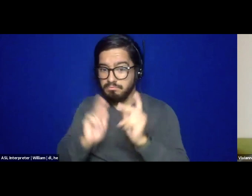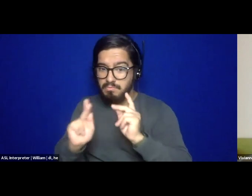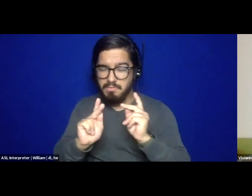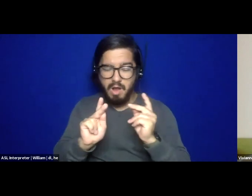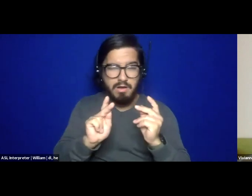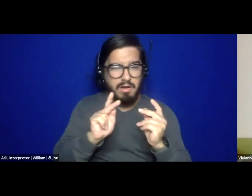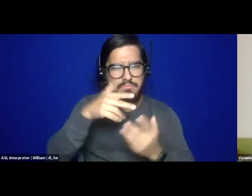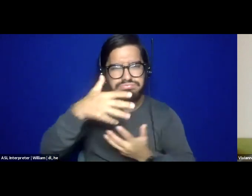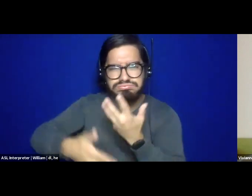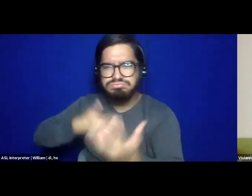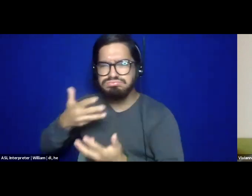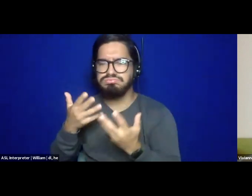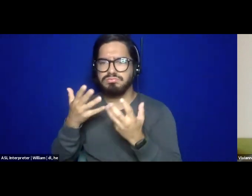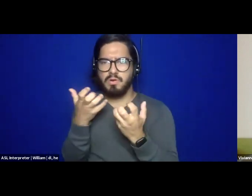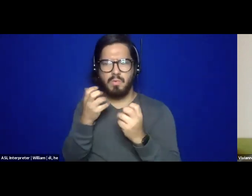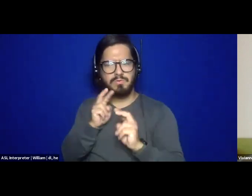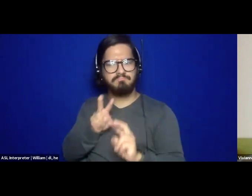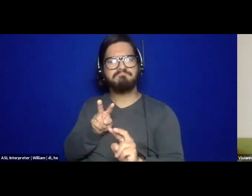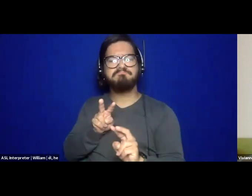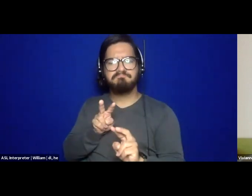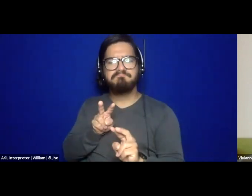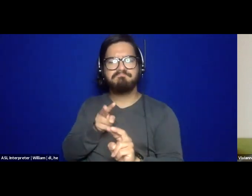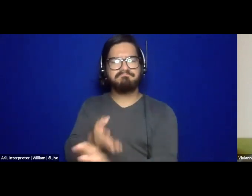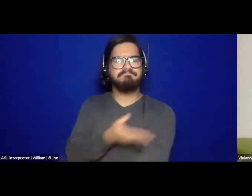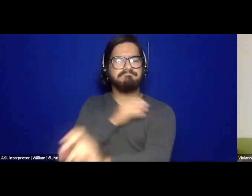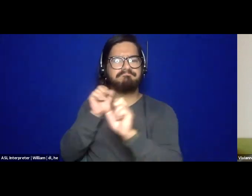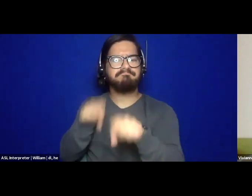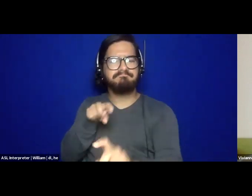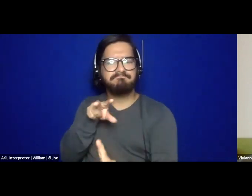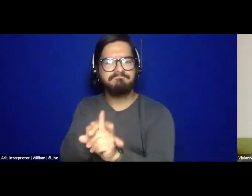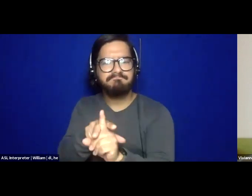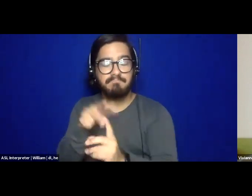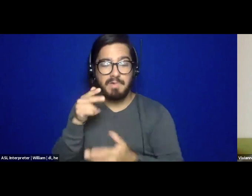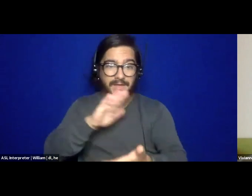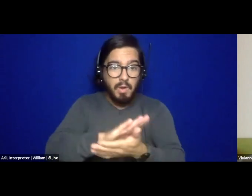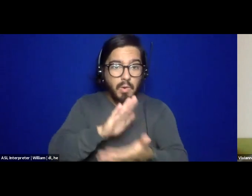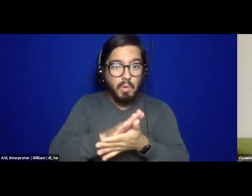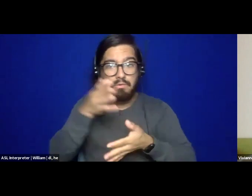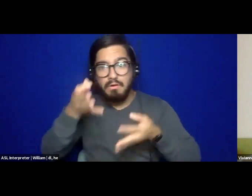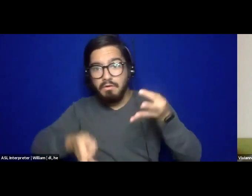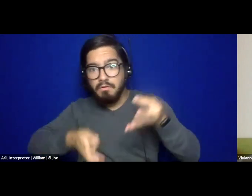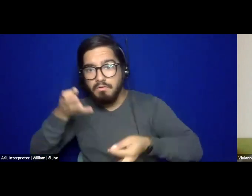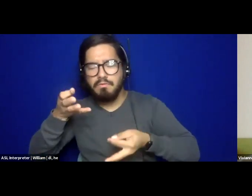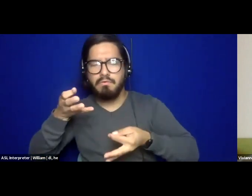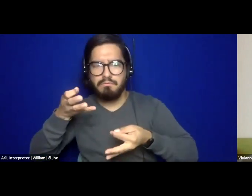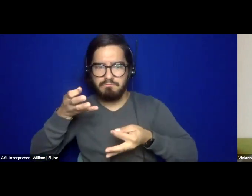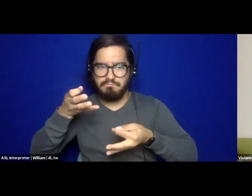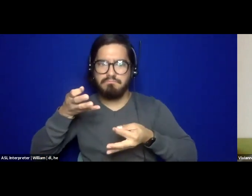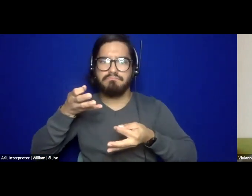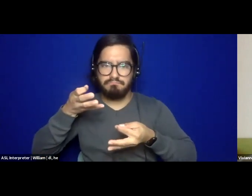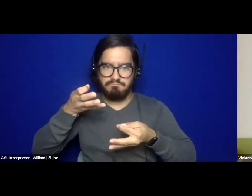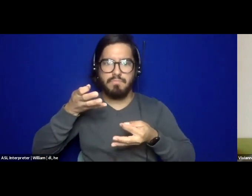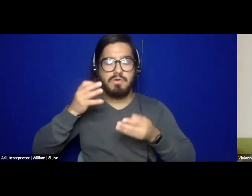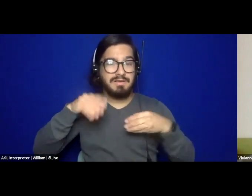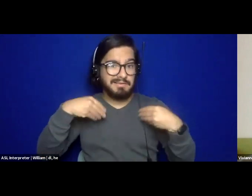for whatever reason, whether it's in school, whether it's, um, in courts, whether it's in service